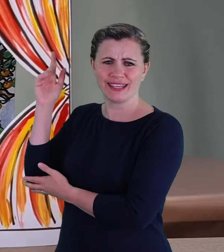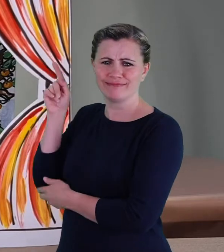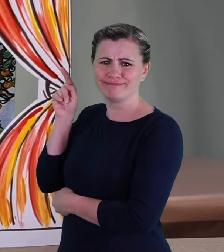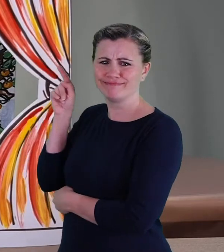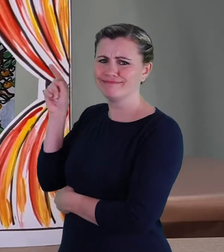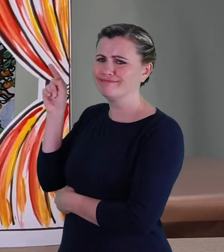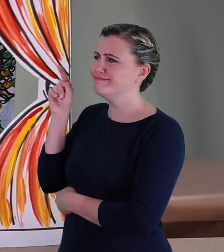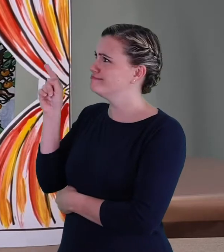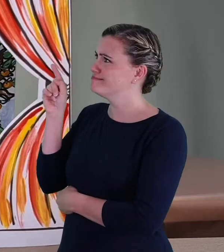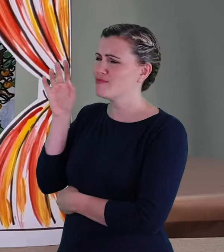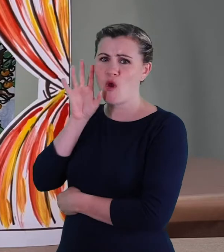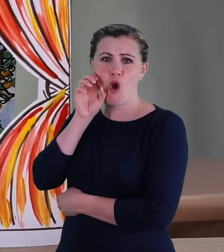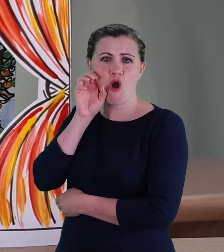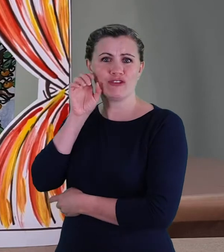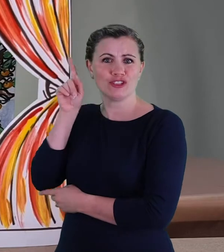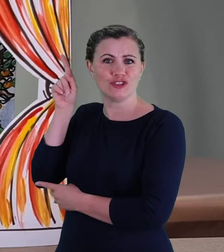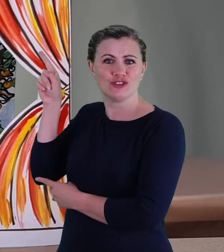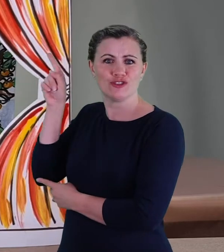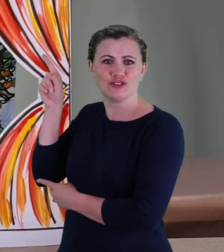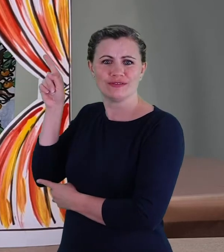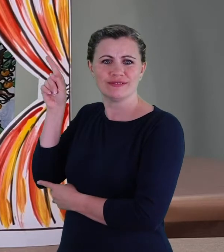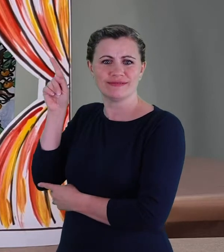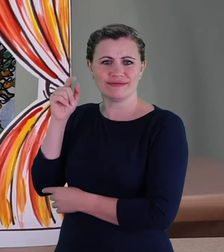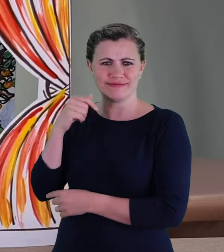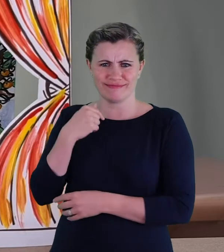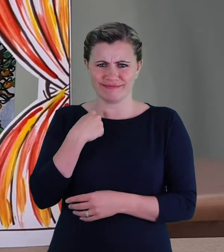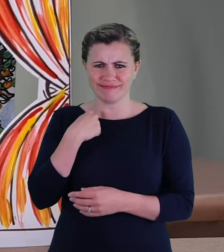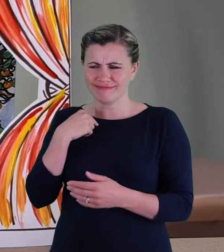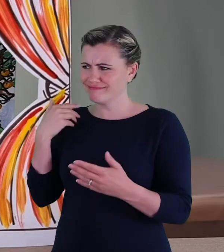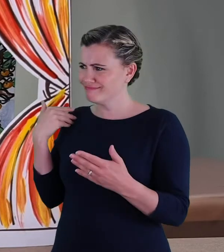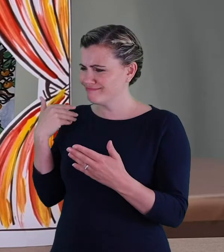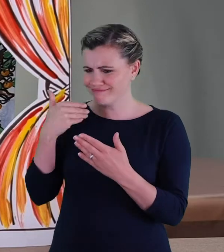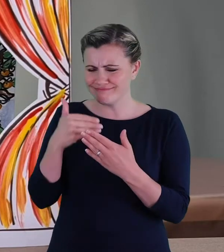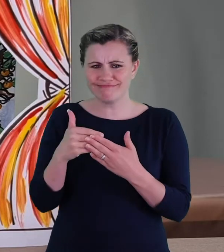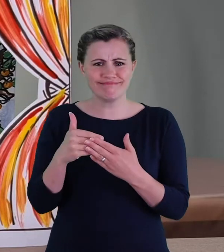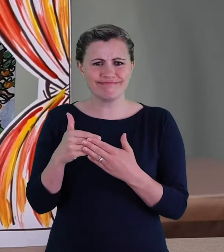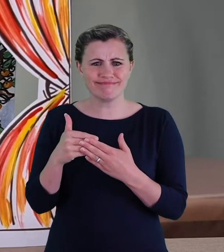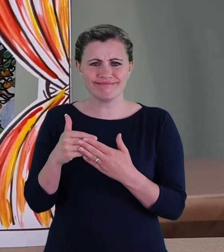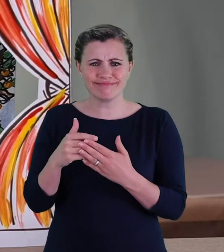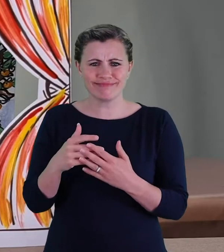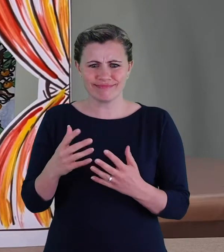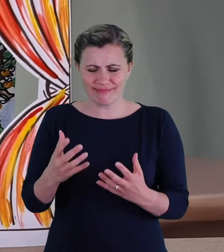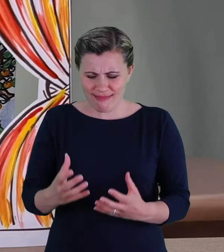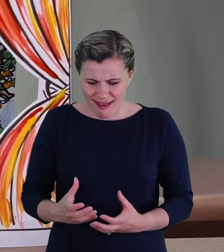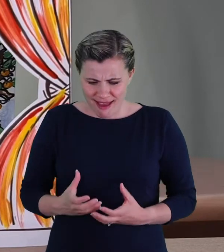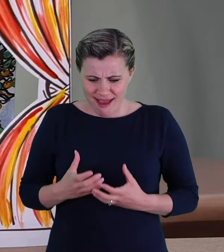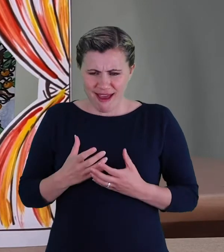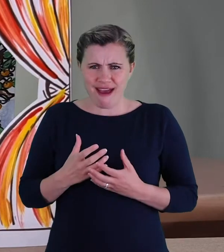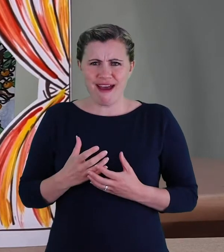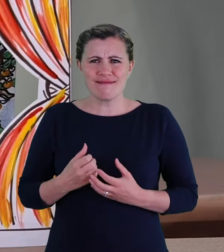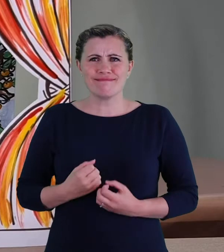I picked it up and I realised how great you are.